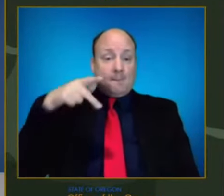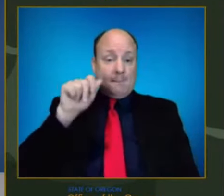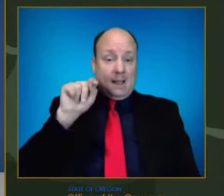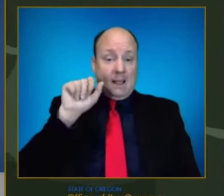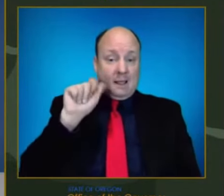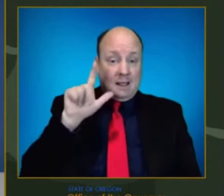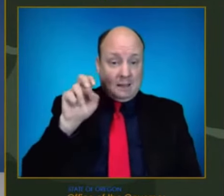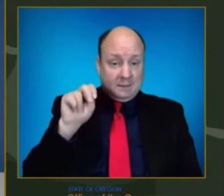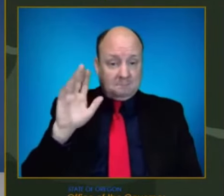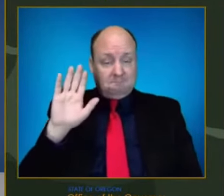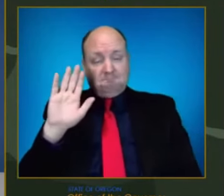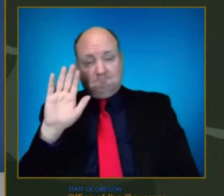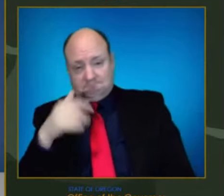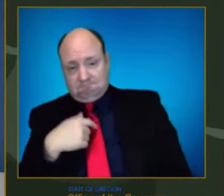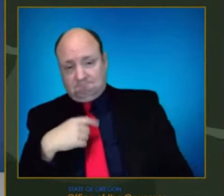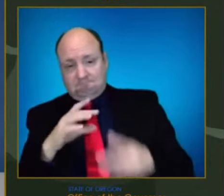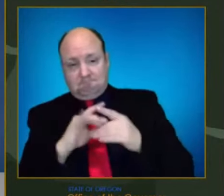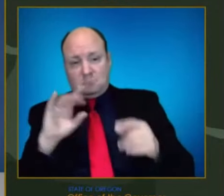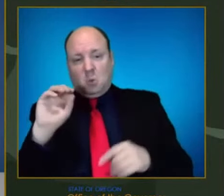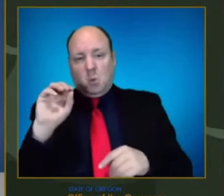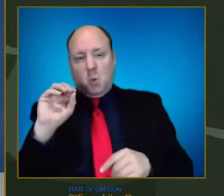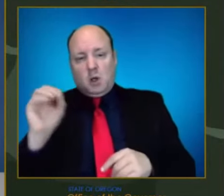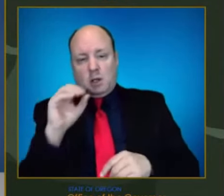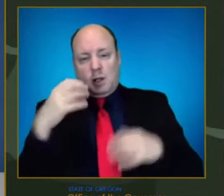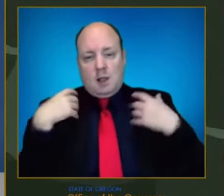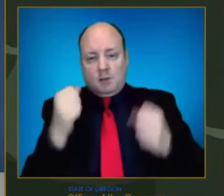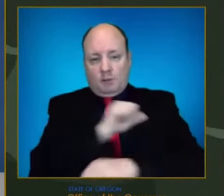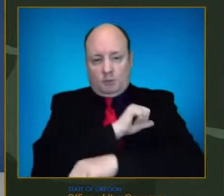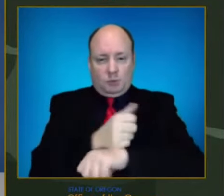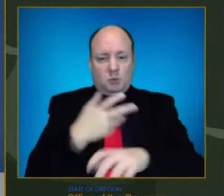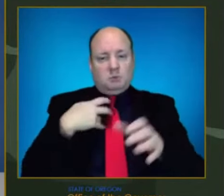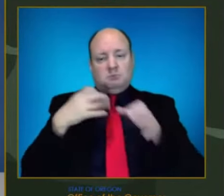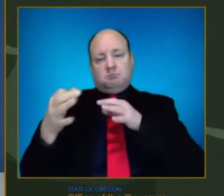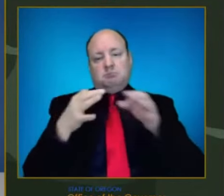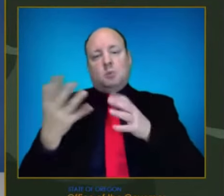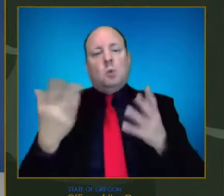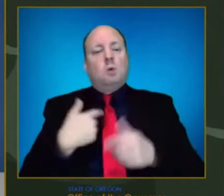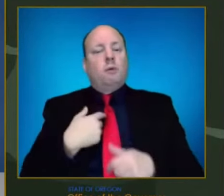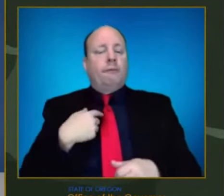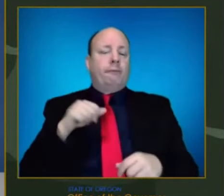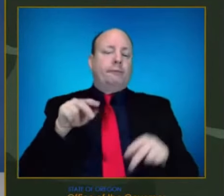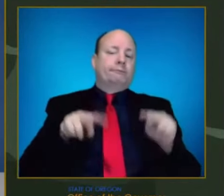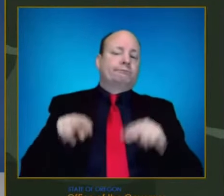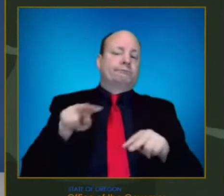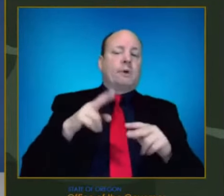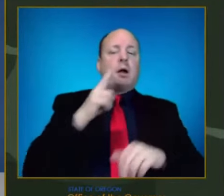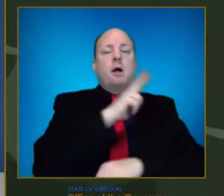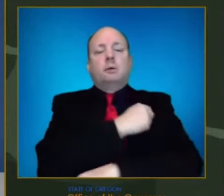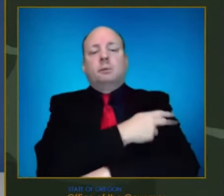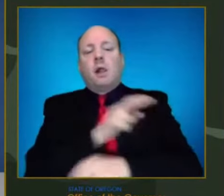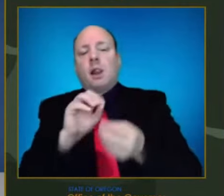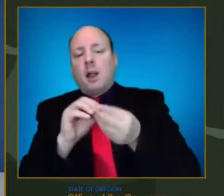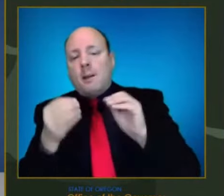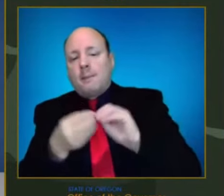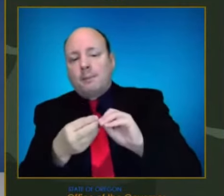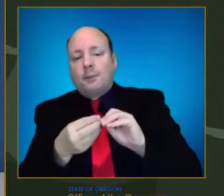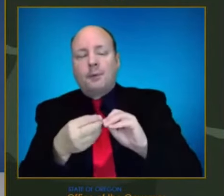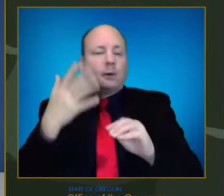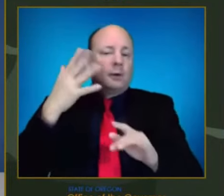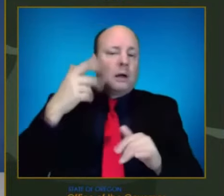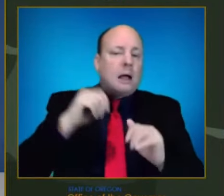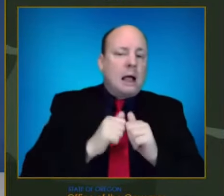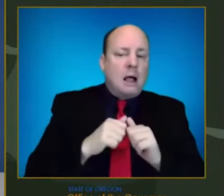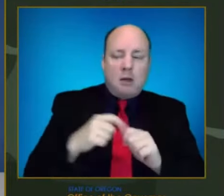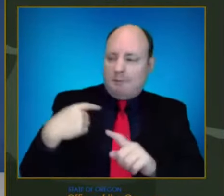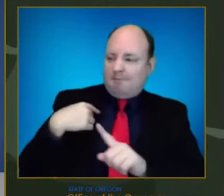of outlining kind of the wide array of metrics that we look at as we try to work. our way through the pandemic. But I think